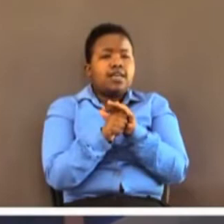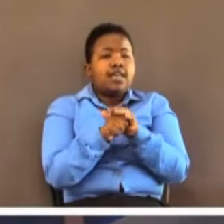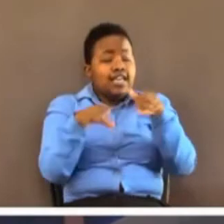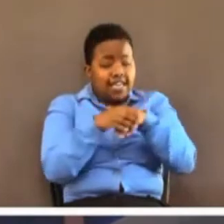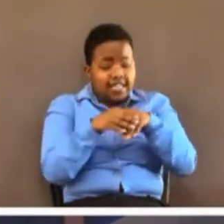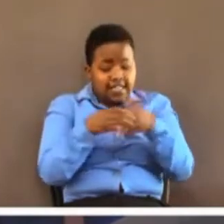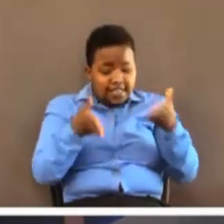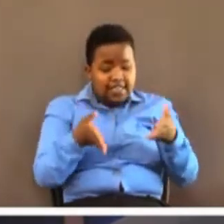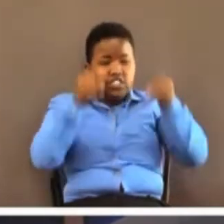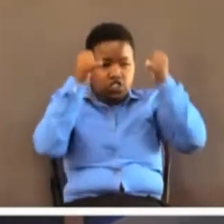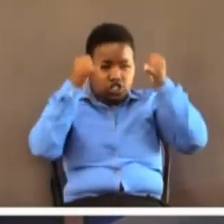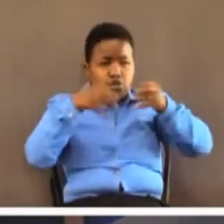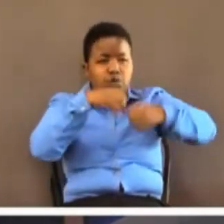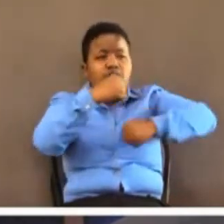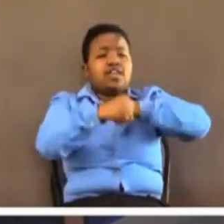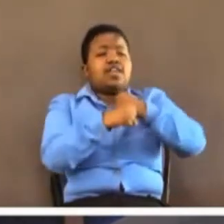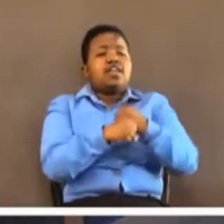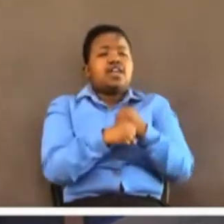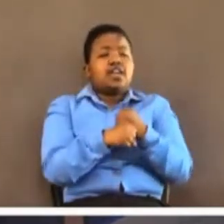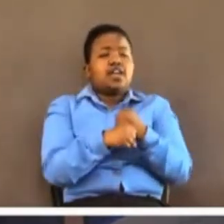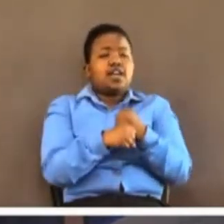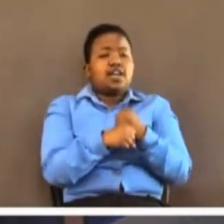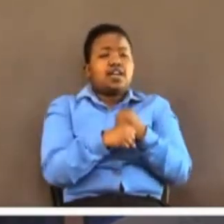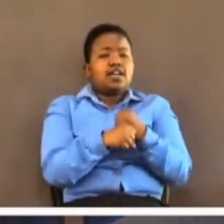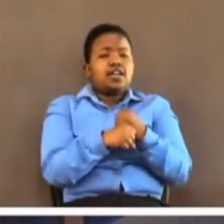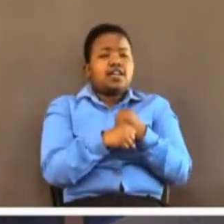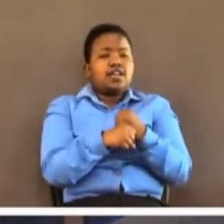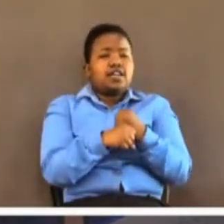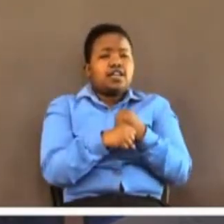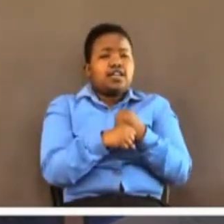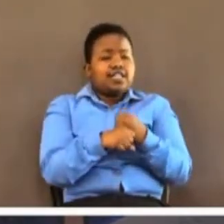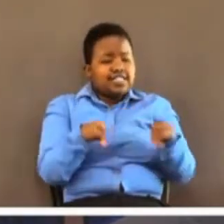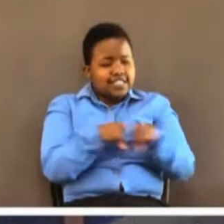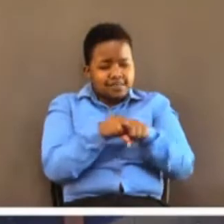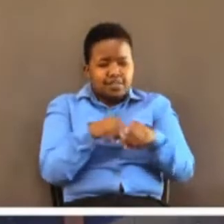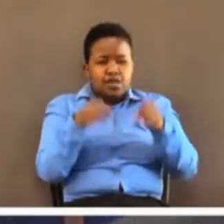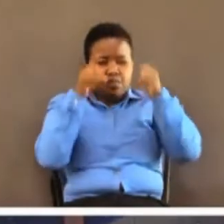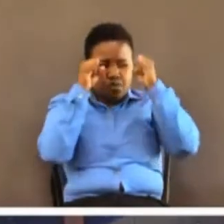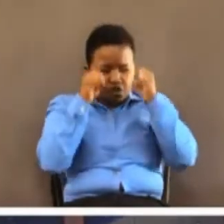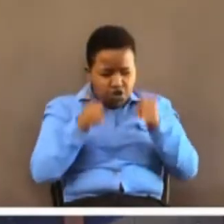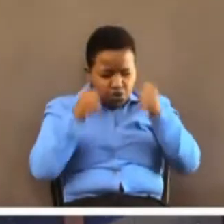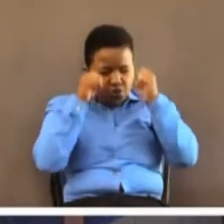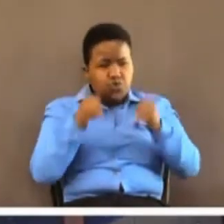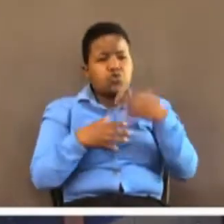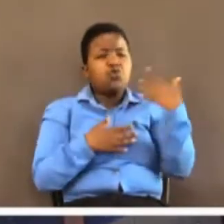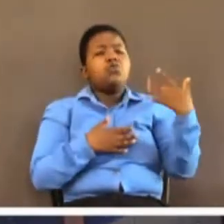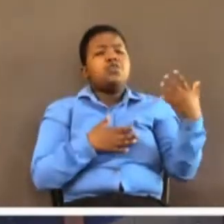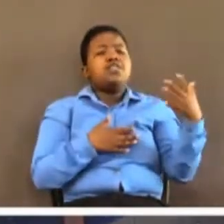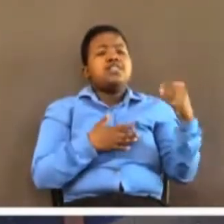in the new year. And as such, we have new series that have been tailored